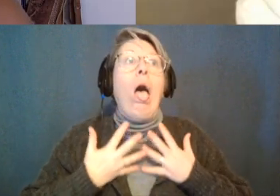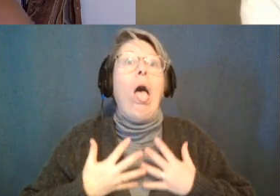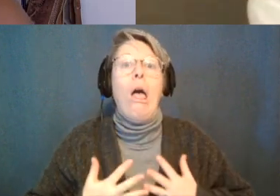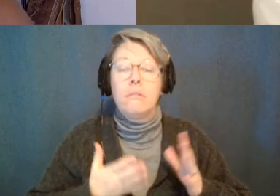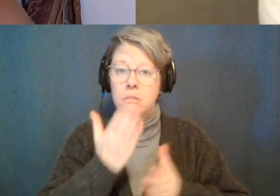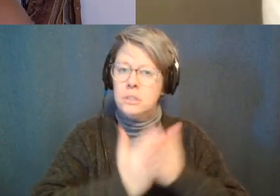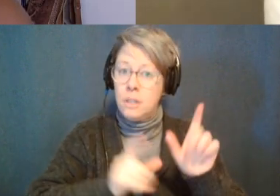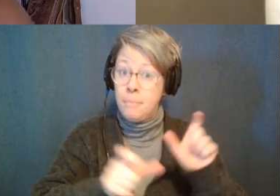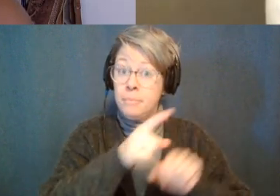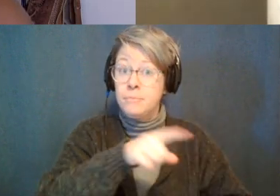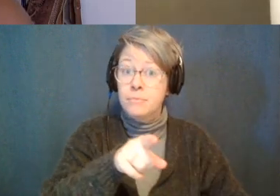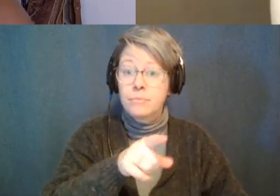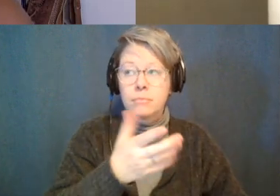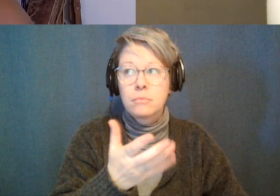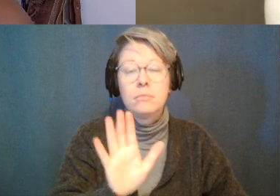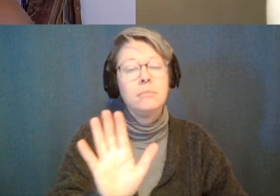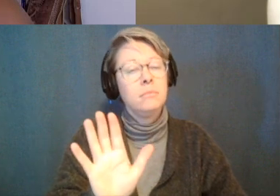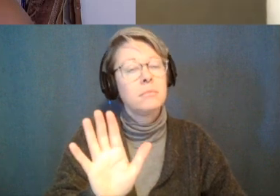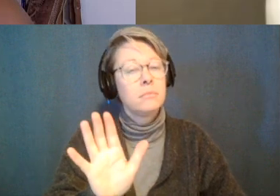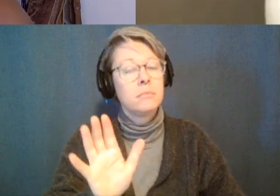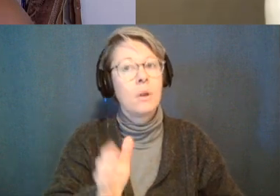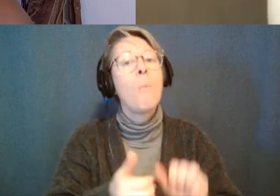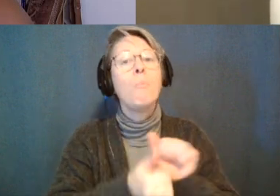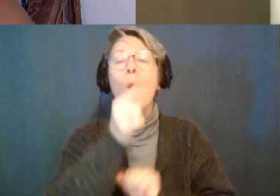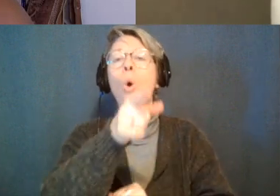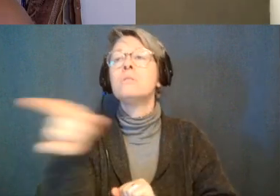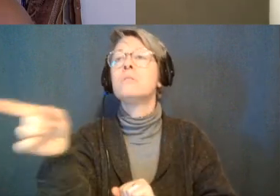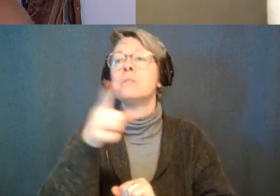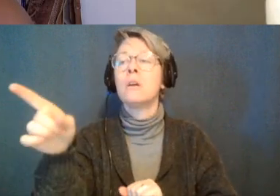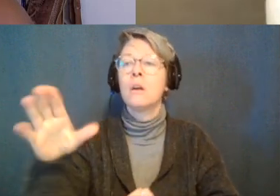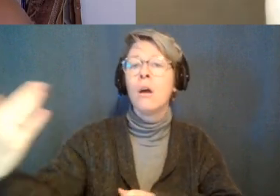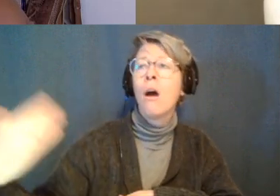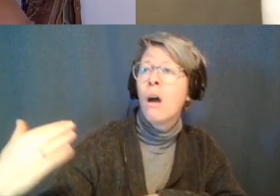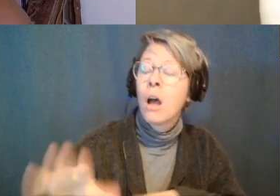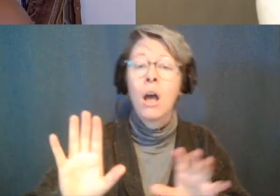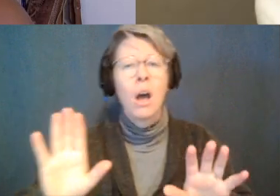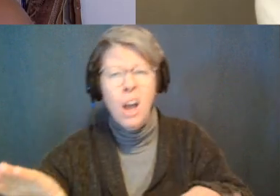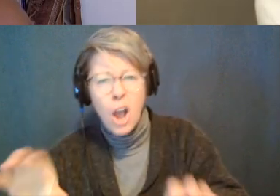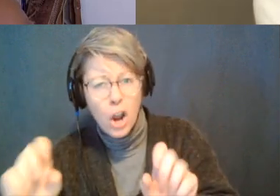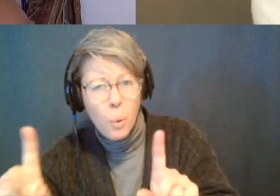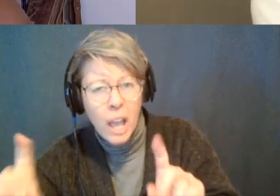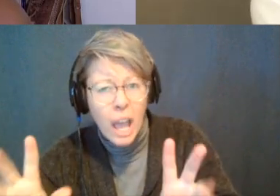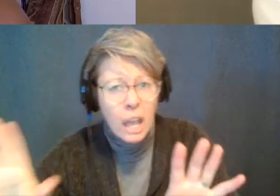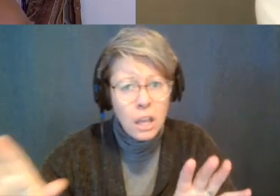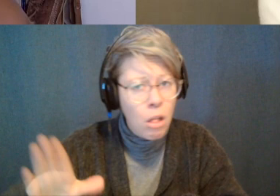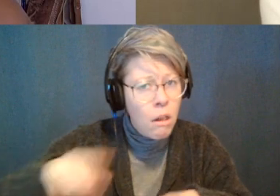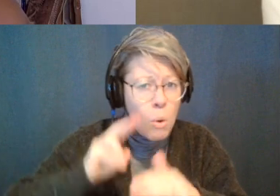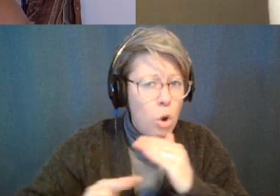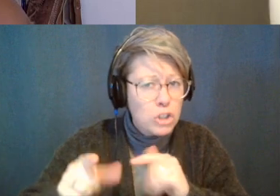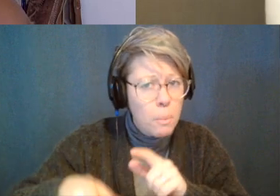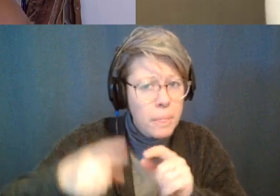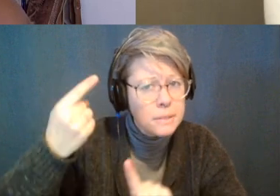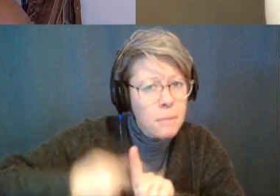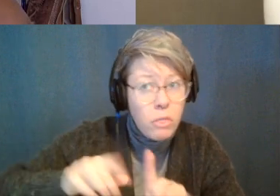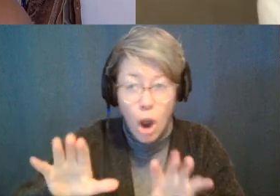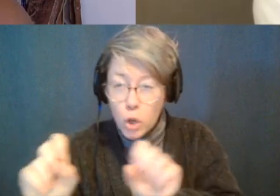most of the people were like oh shit like a i hope you're okay like i got a lot of people being like are you cool like you didn't do a horoscope which i was